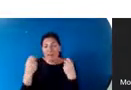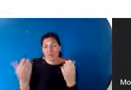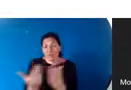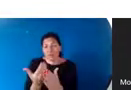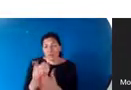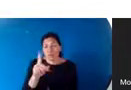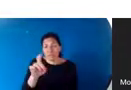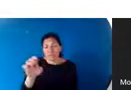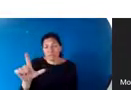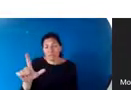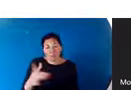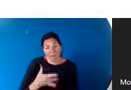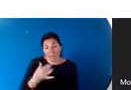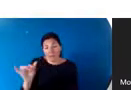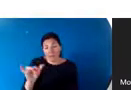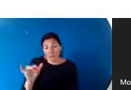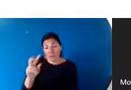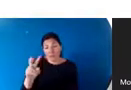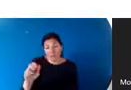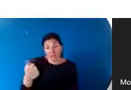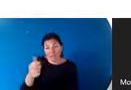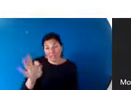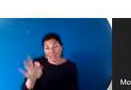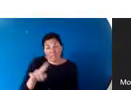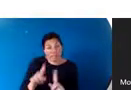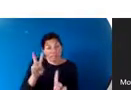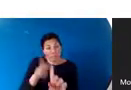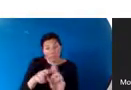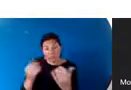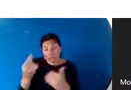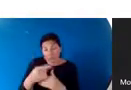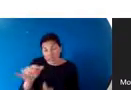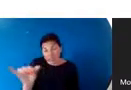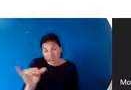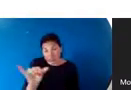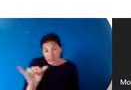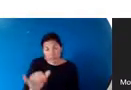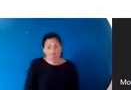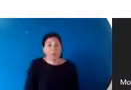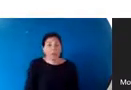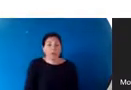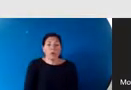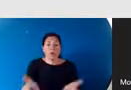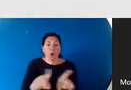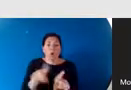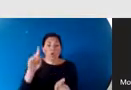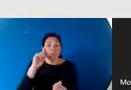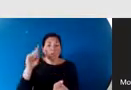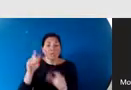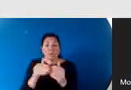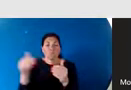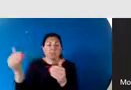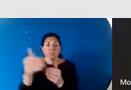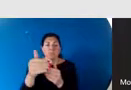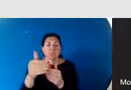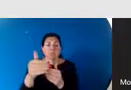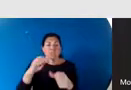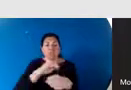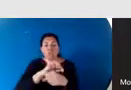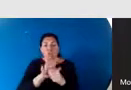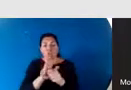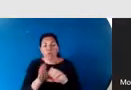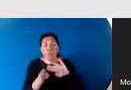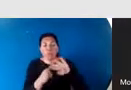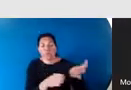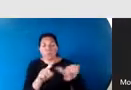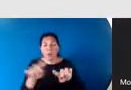applies today. And then one other dimension about this, about focus on health, is that we actually need to think about beyond COVID and think about a whole range of disorders